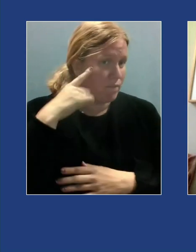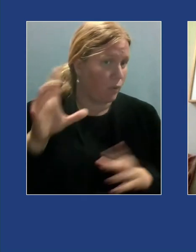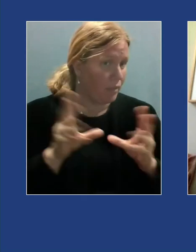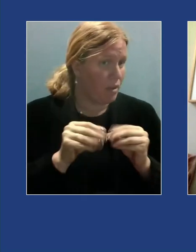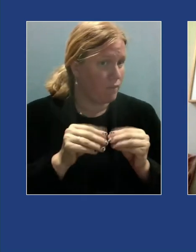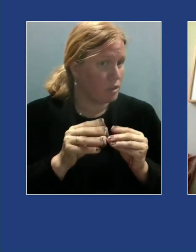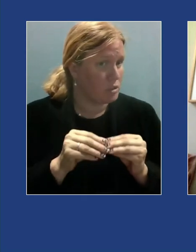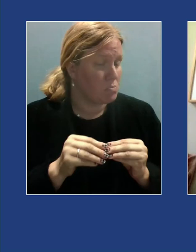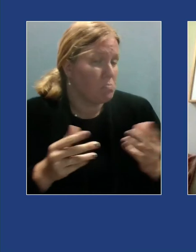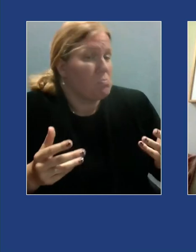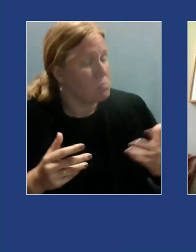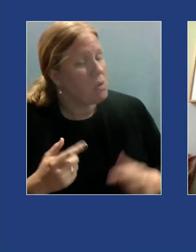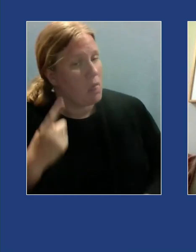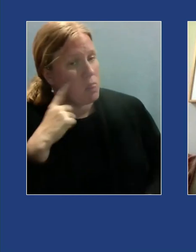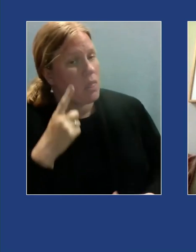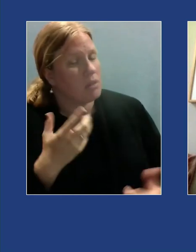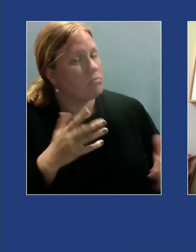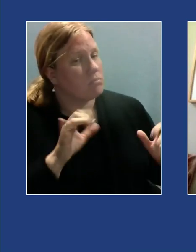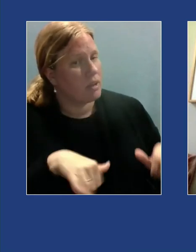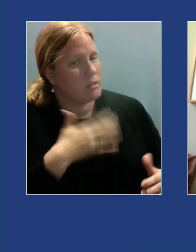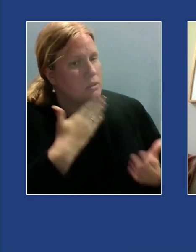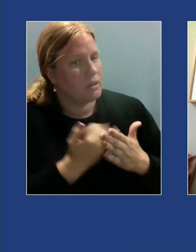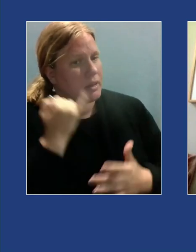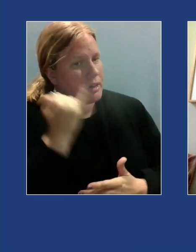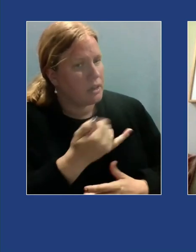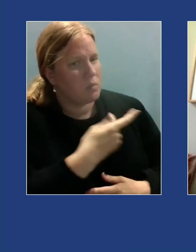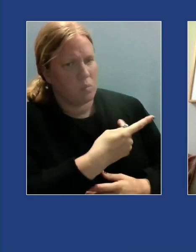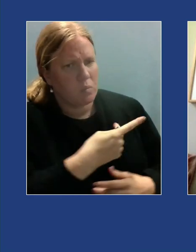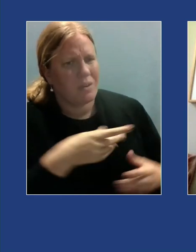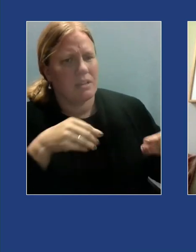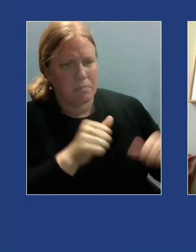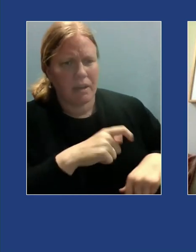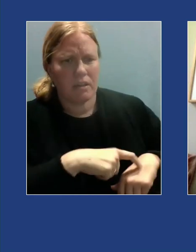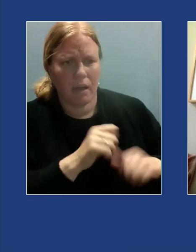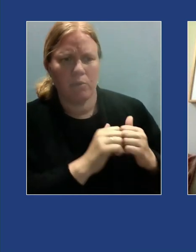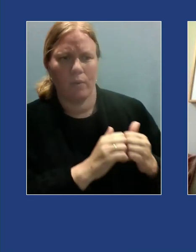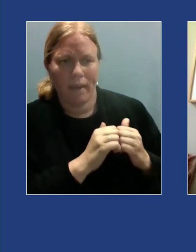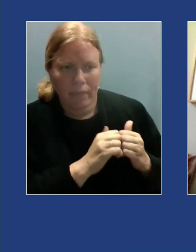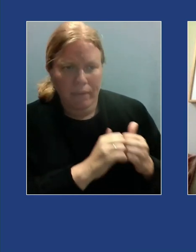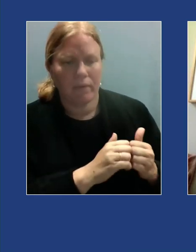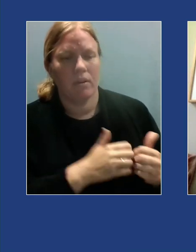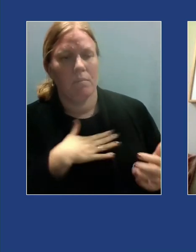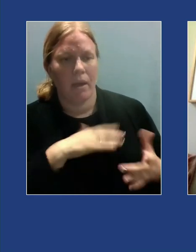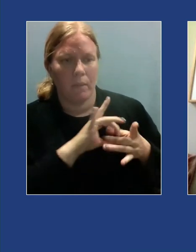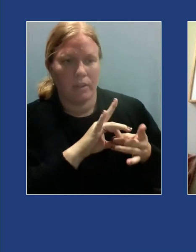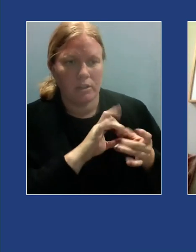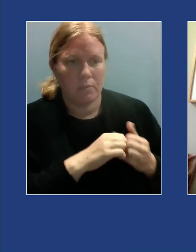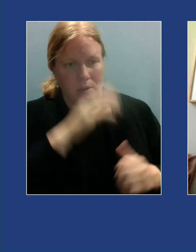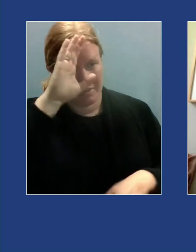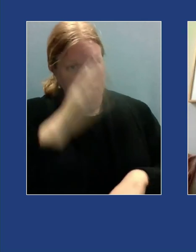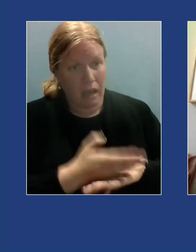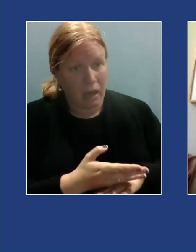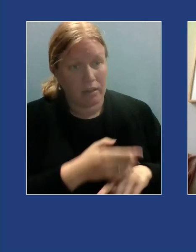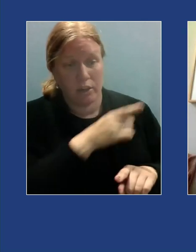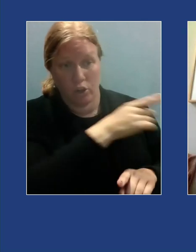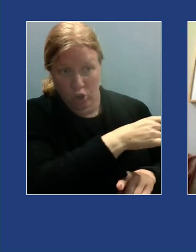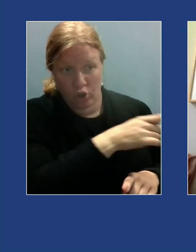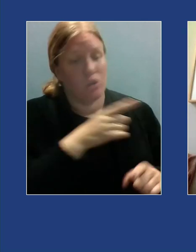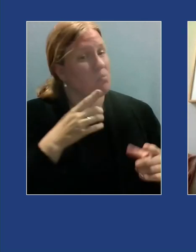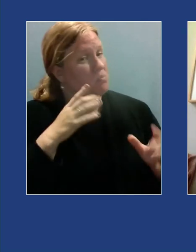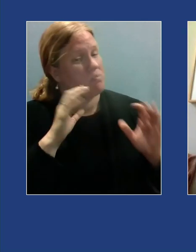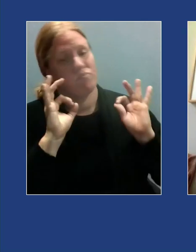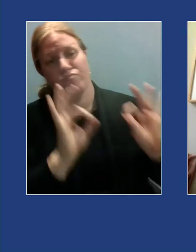a good routine of how often we were spending time together and her relationship with my son was truly blossoming and we were communicating well